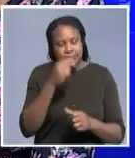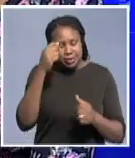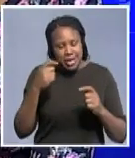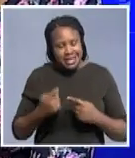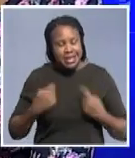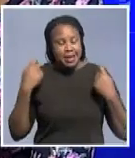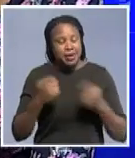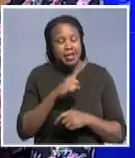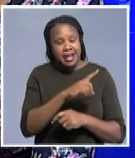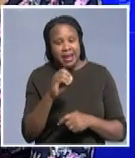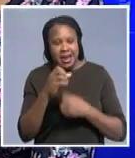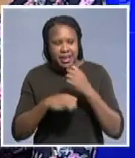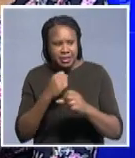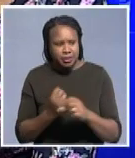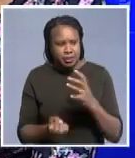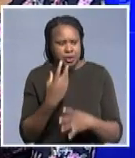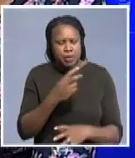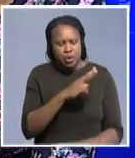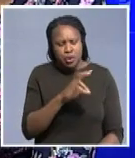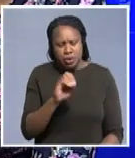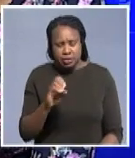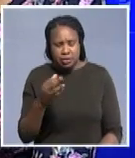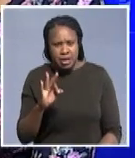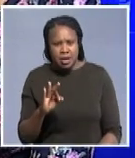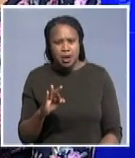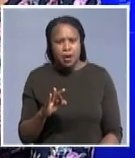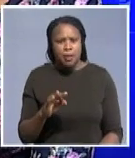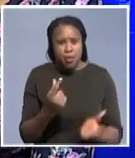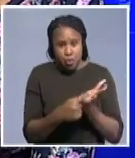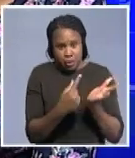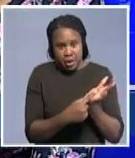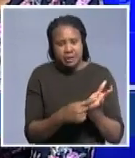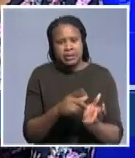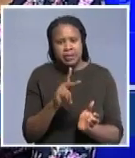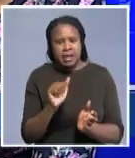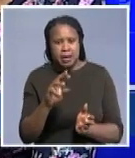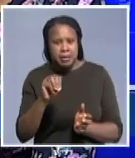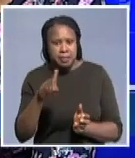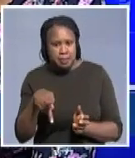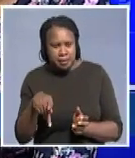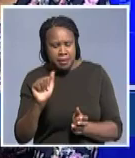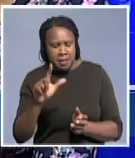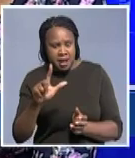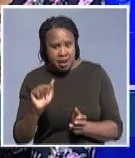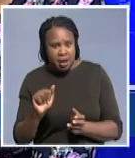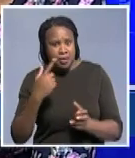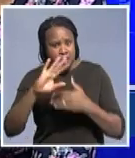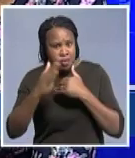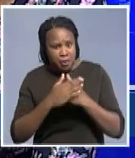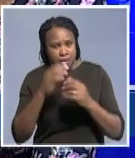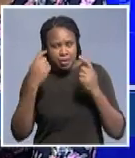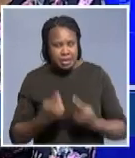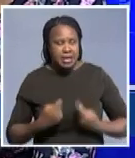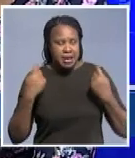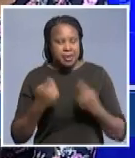we were launched officially in 2009 in Kampala and we actually going back to Kampala to actually celebrate our 10 year